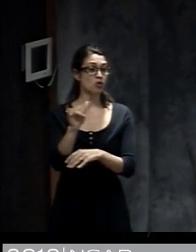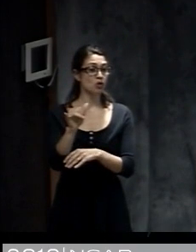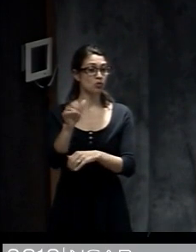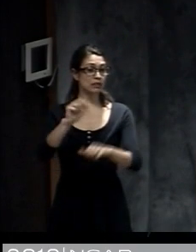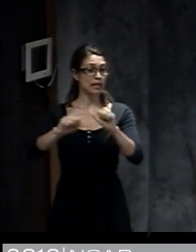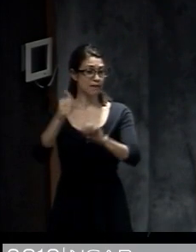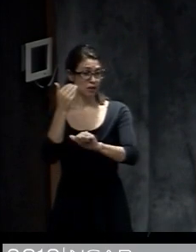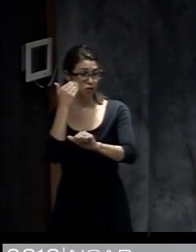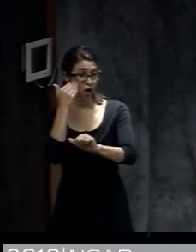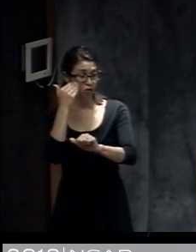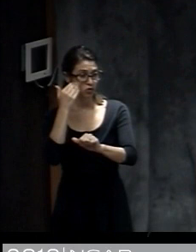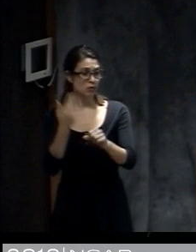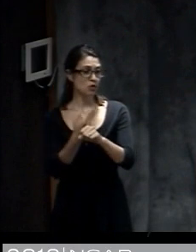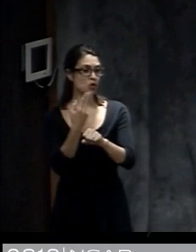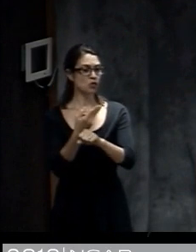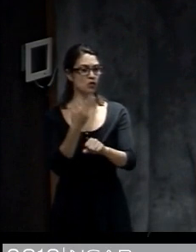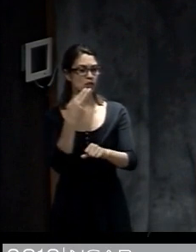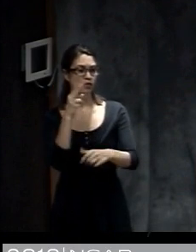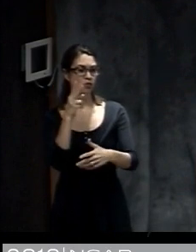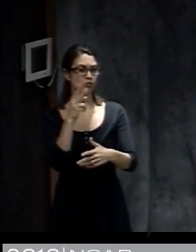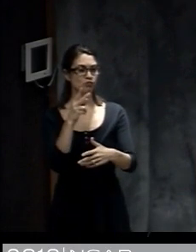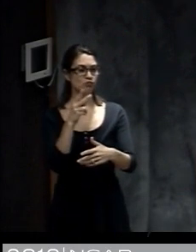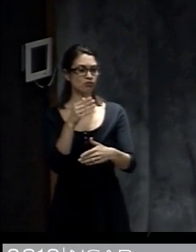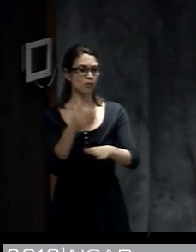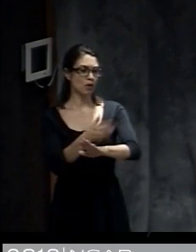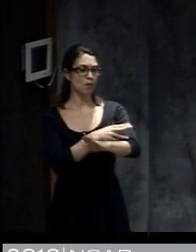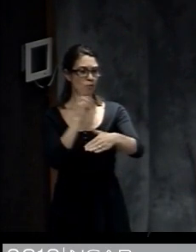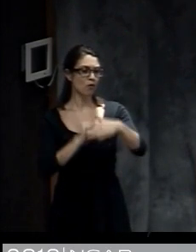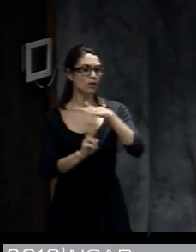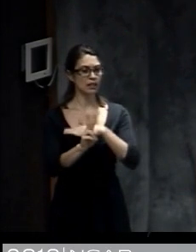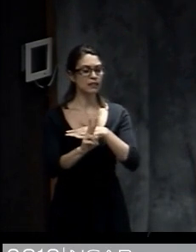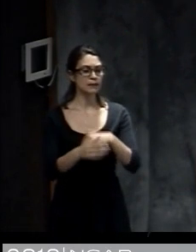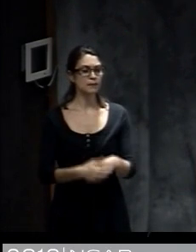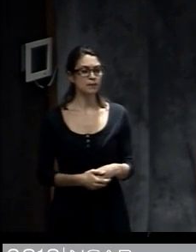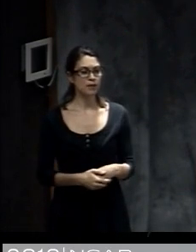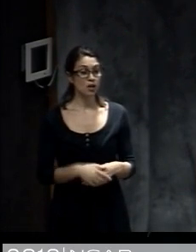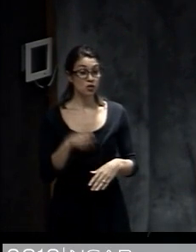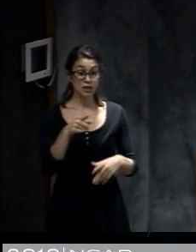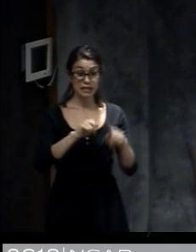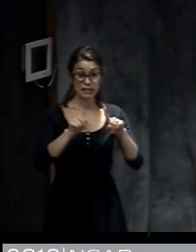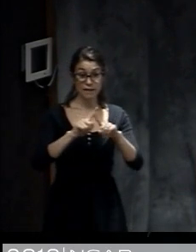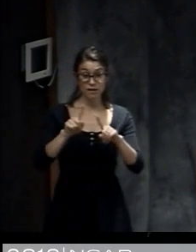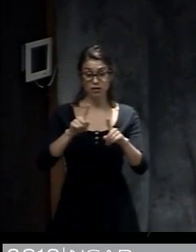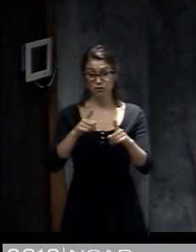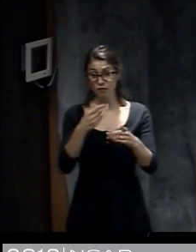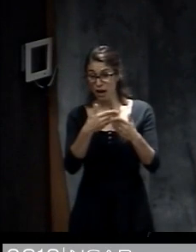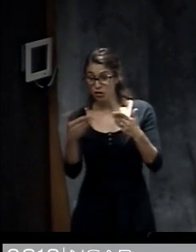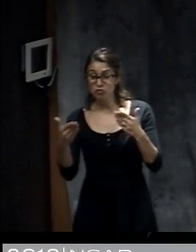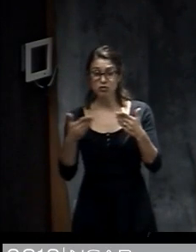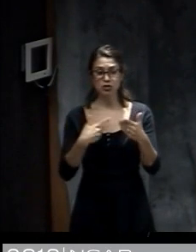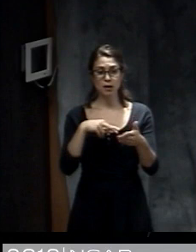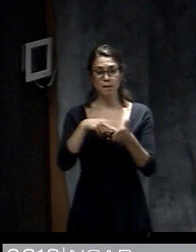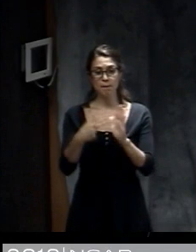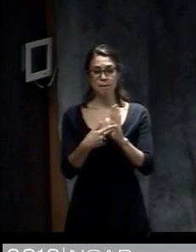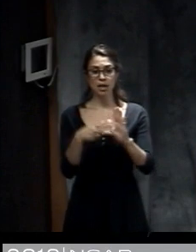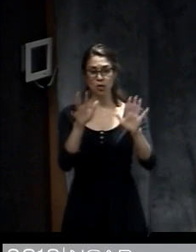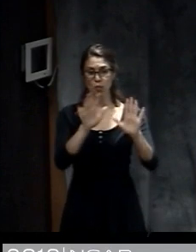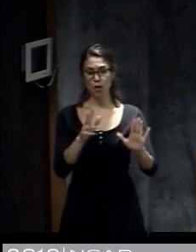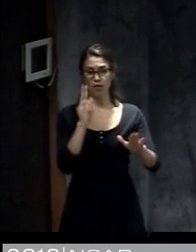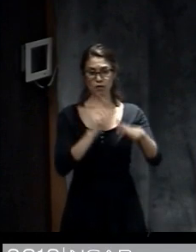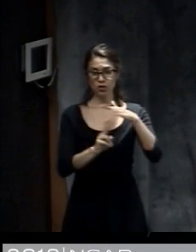into the advances in forecasts. So together, all of these different factors mean that today's weather forecasts are more accurate, more detailed,